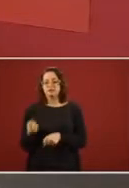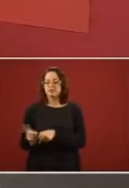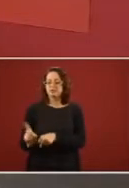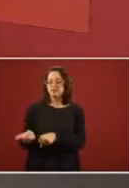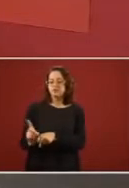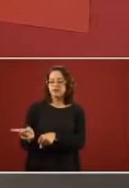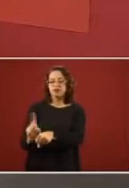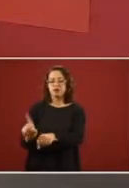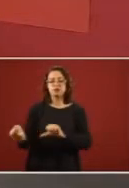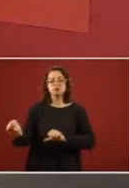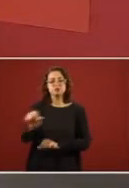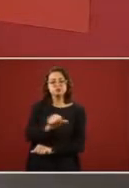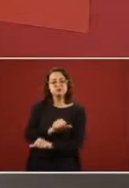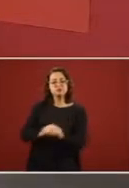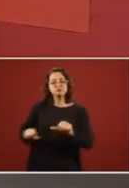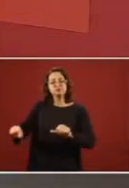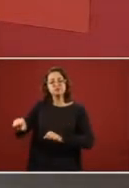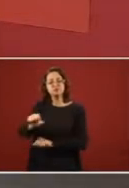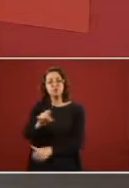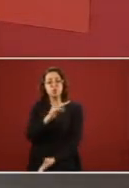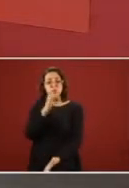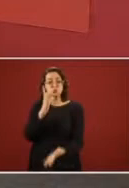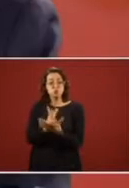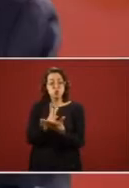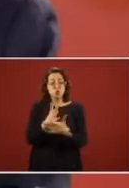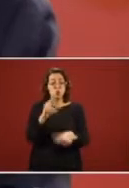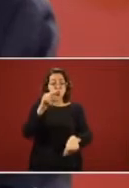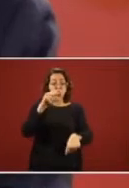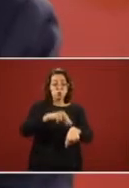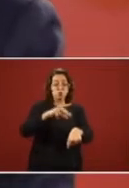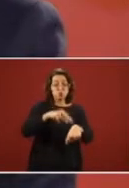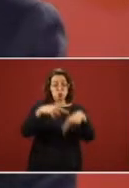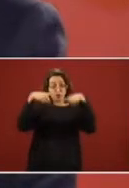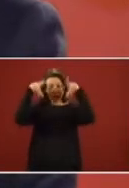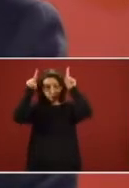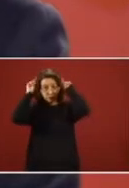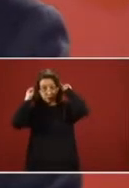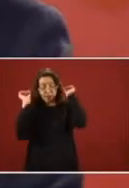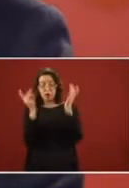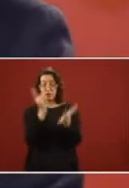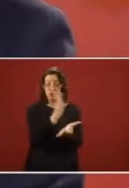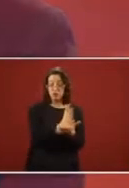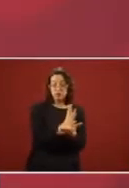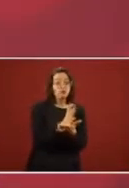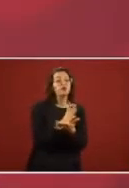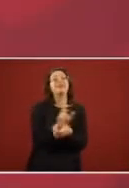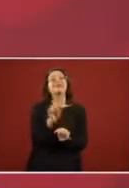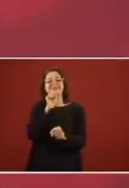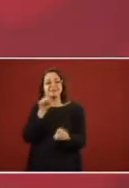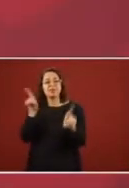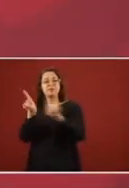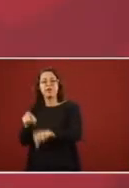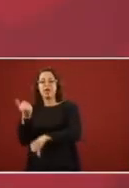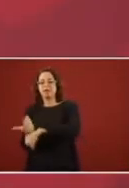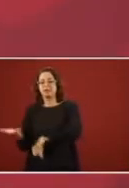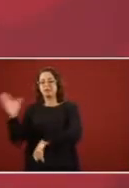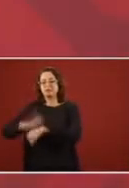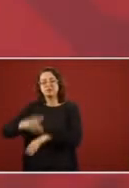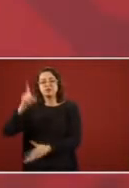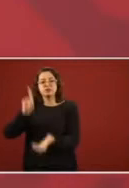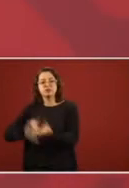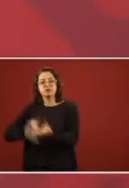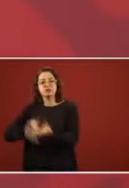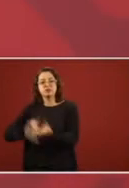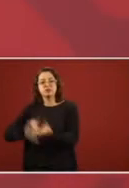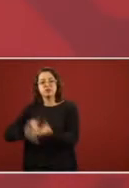No solo enfermeras, médicos, por turno, sino los servidores públicos del sector salud.